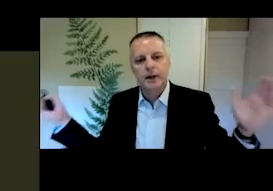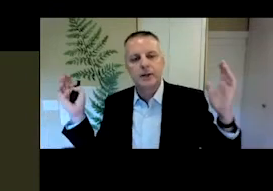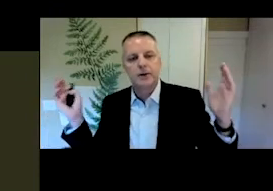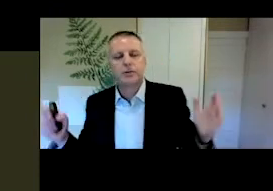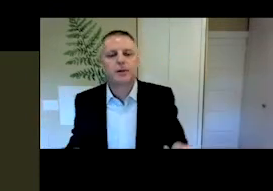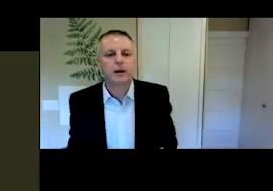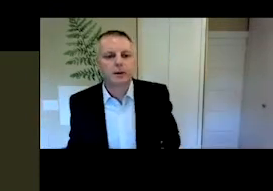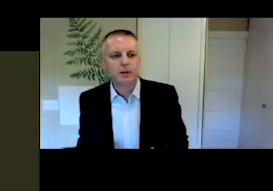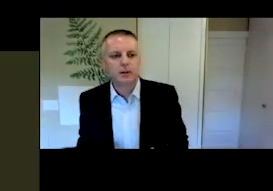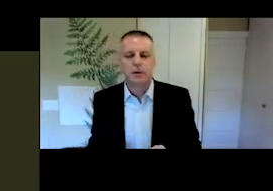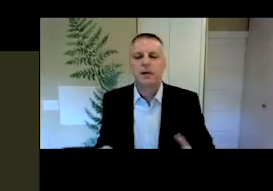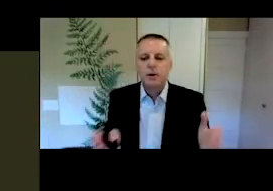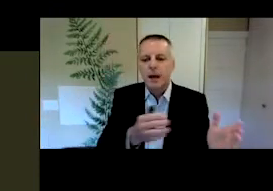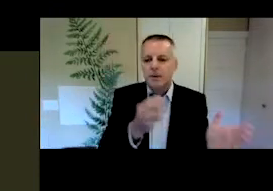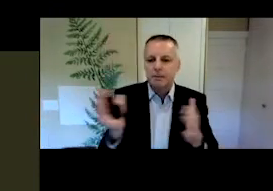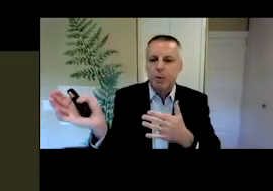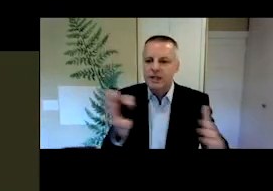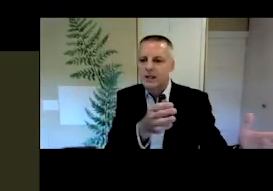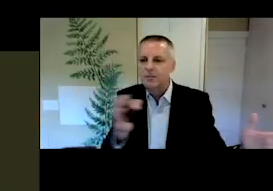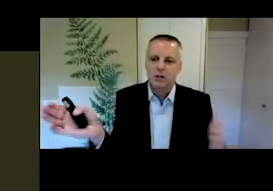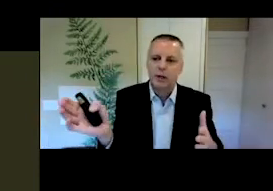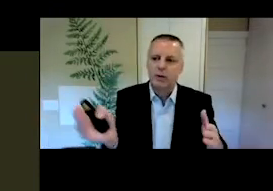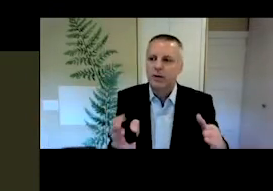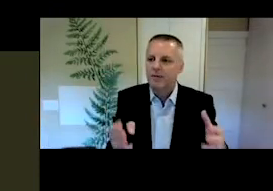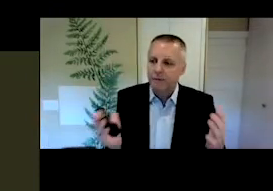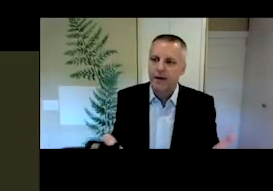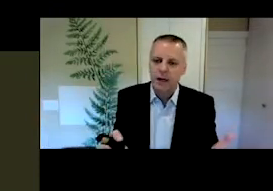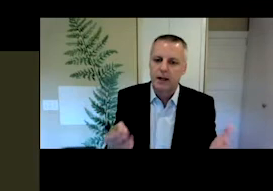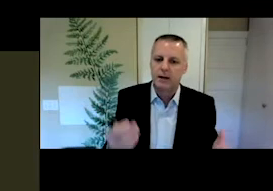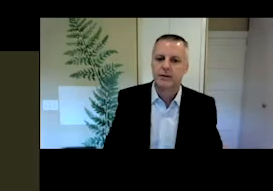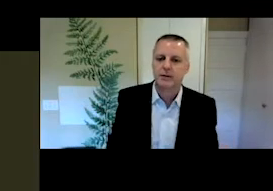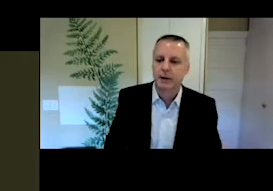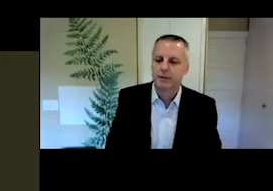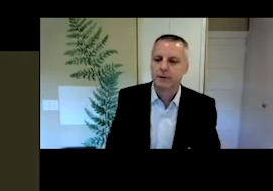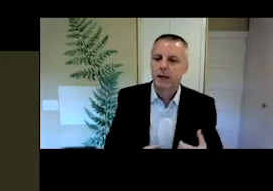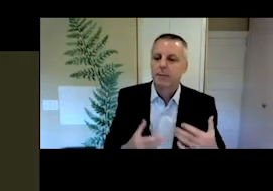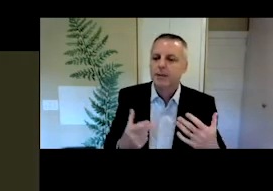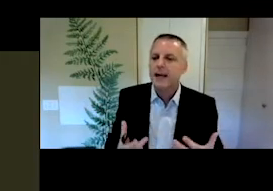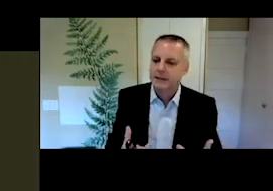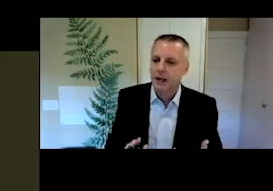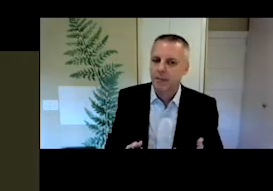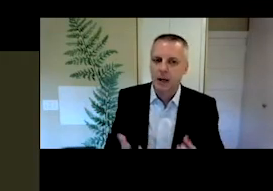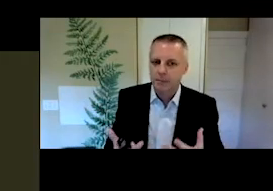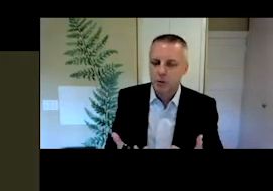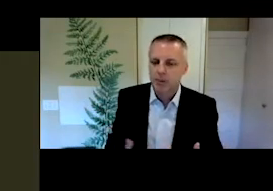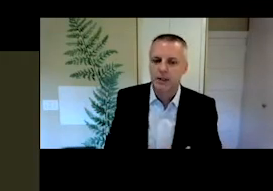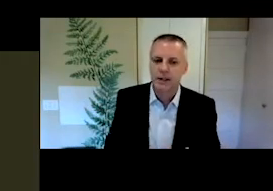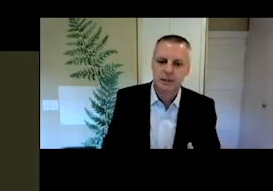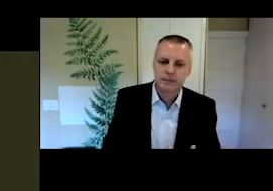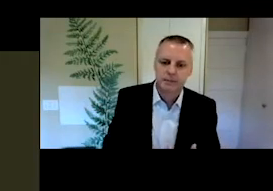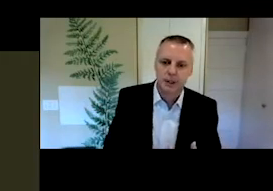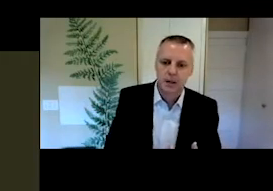the other end. That's on the scripted end of the continuum. Then there might be points in between where they have varying levels of, of planning time, um,